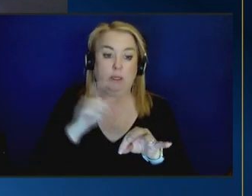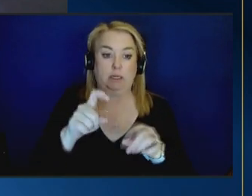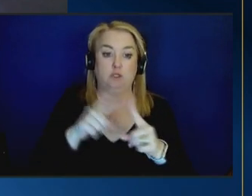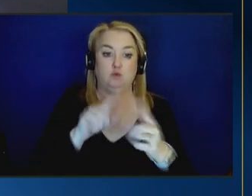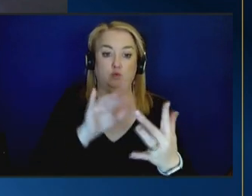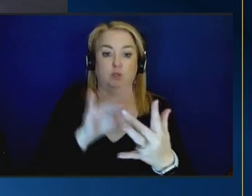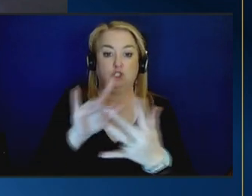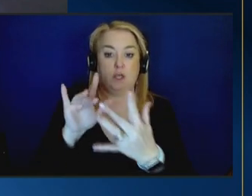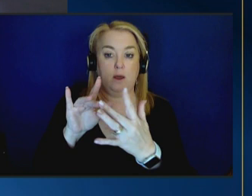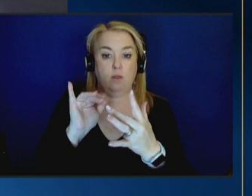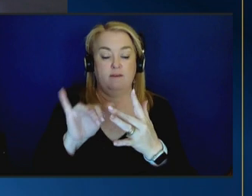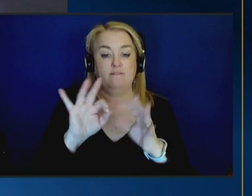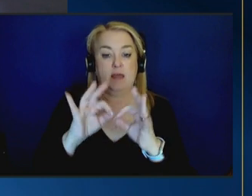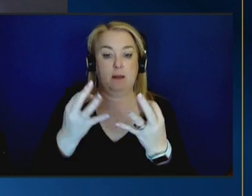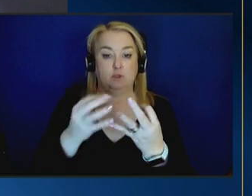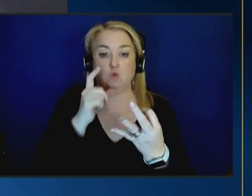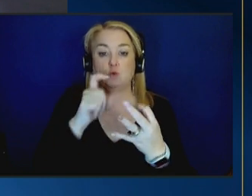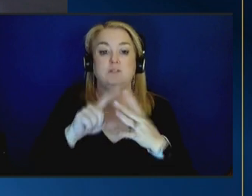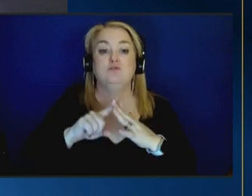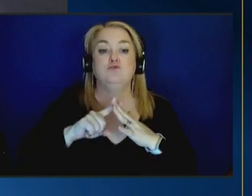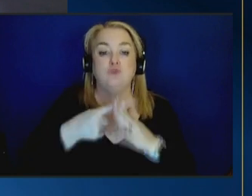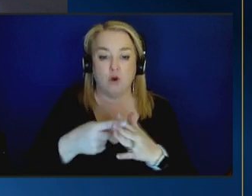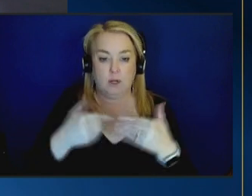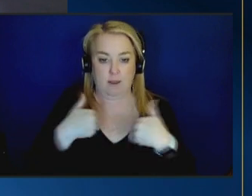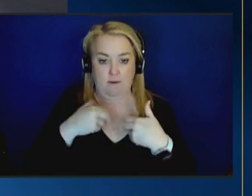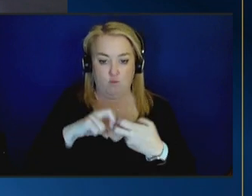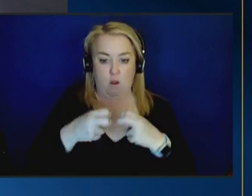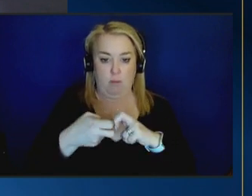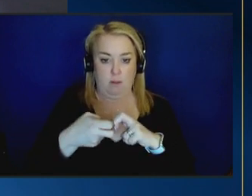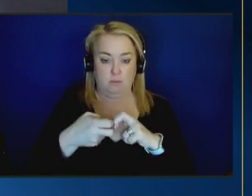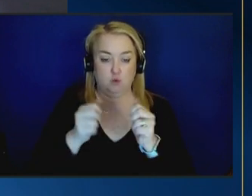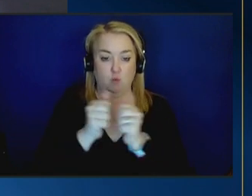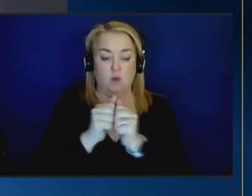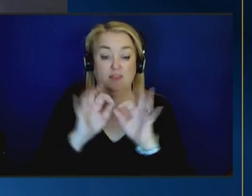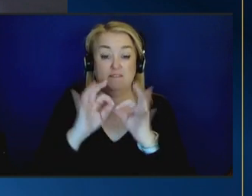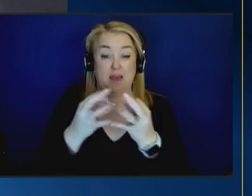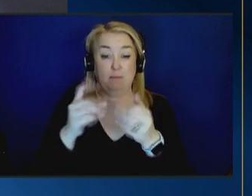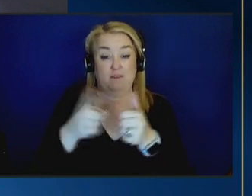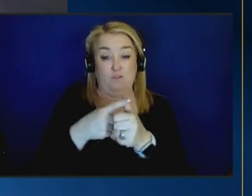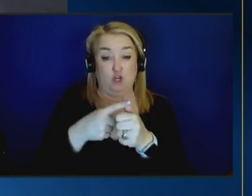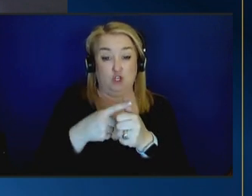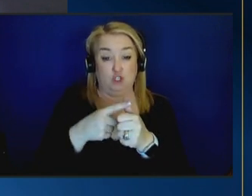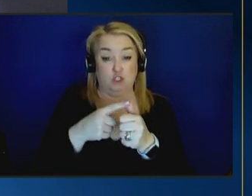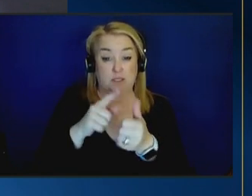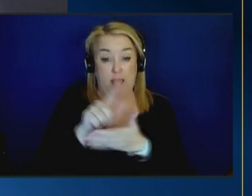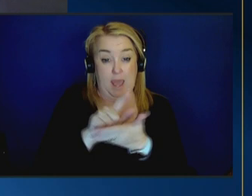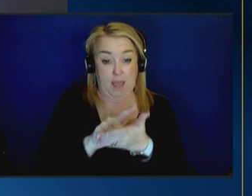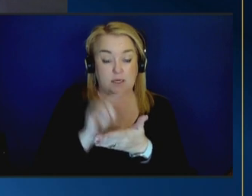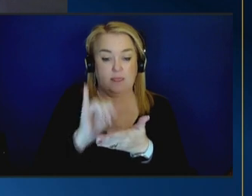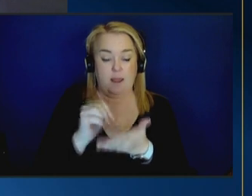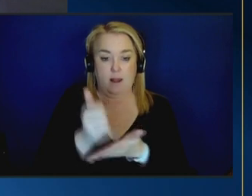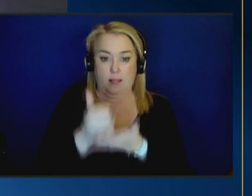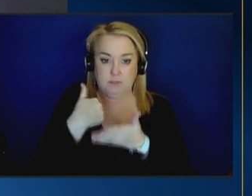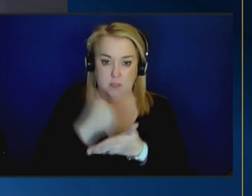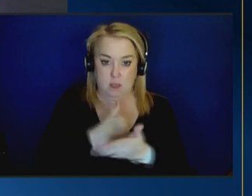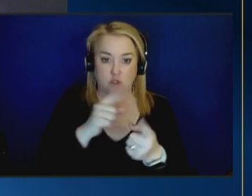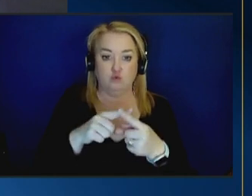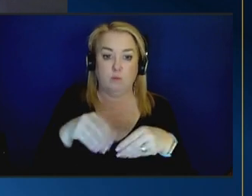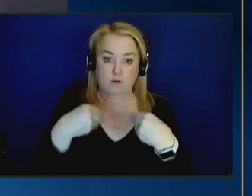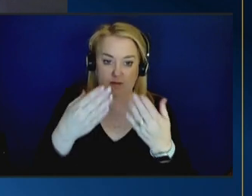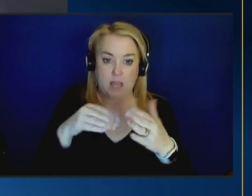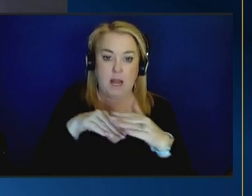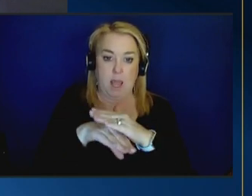beginning to have problems in the family first act helps us to be able to do that helps us to provide and access